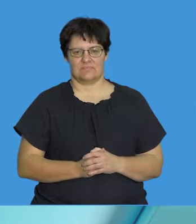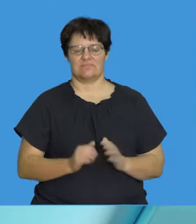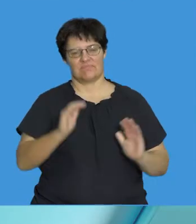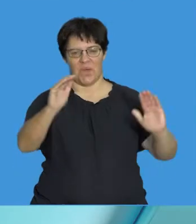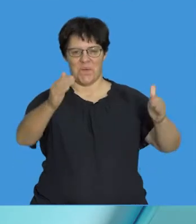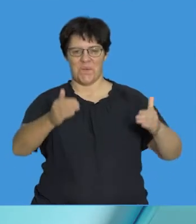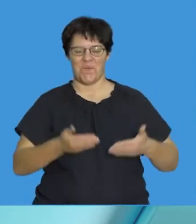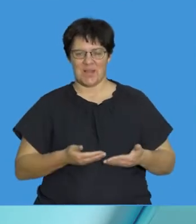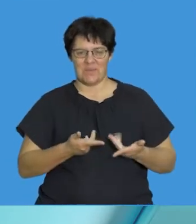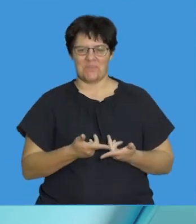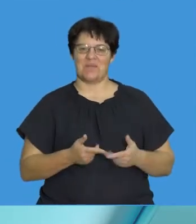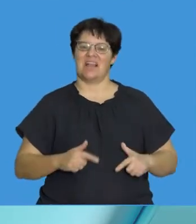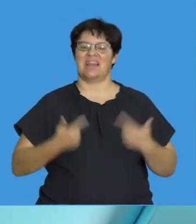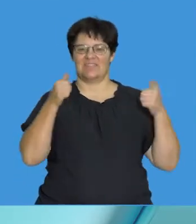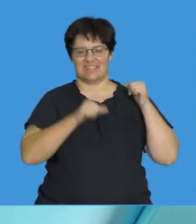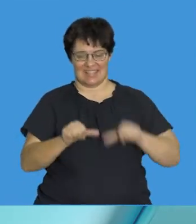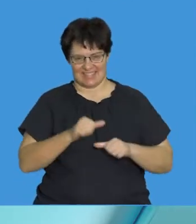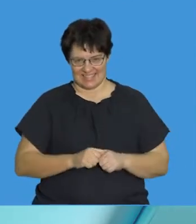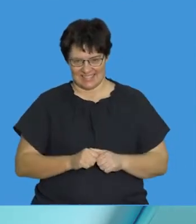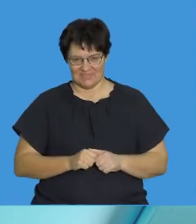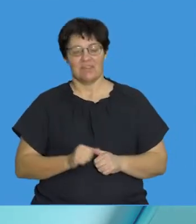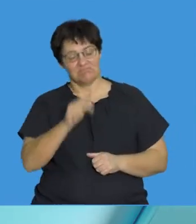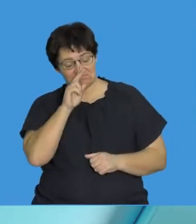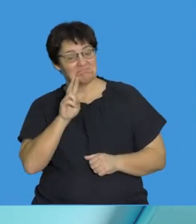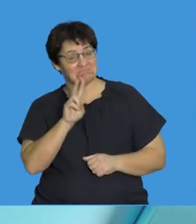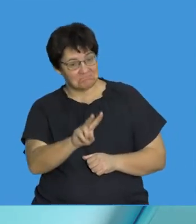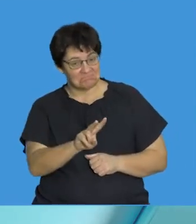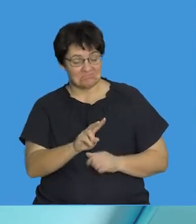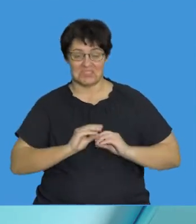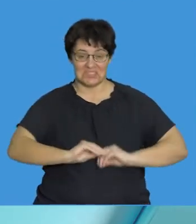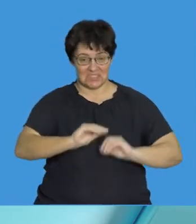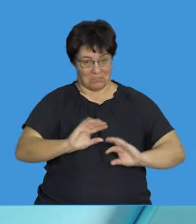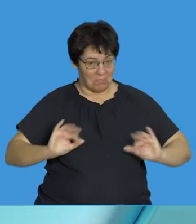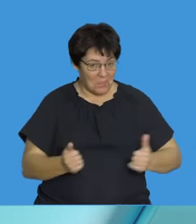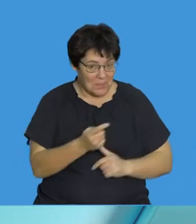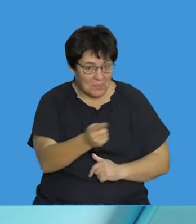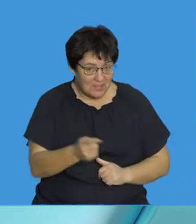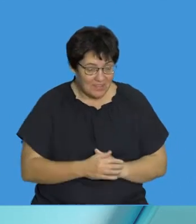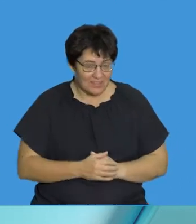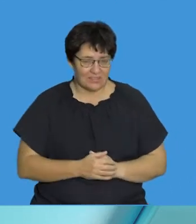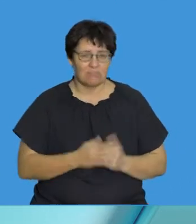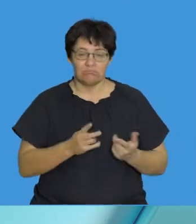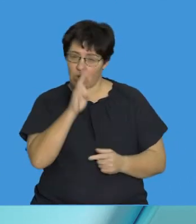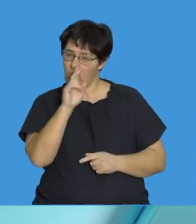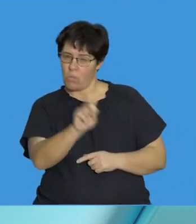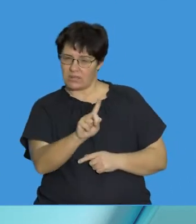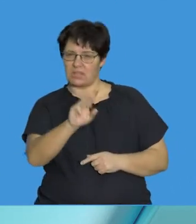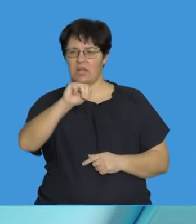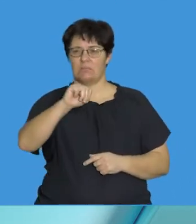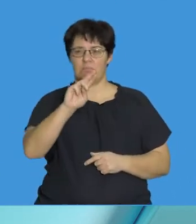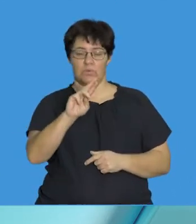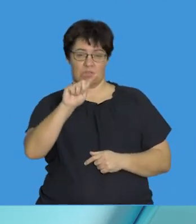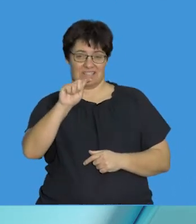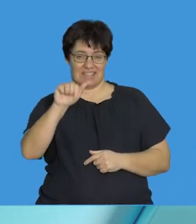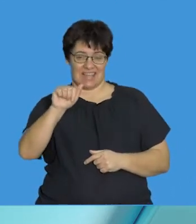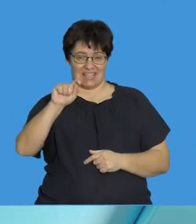Welcome, Life Science Learners, to another installment. I trust that you guys are well. Today we're focusing on mutations, and we're trying to